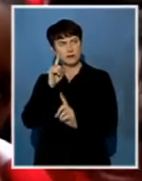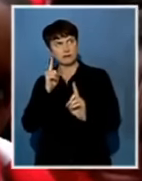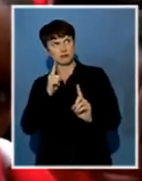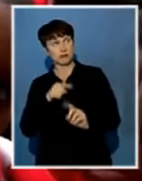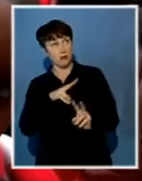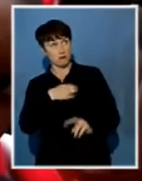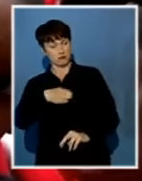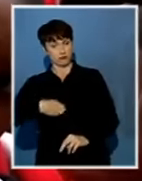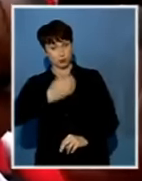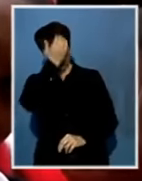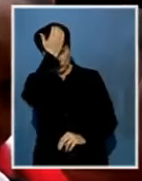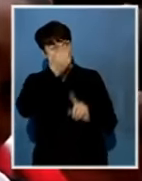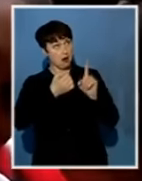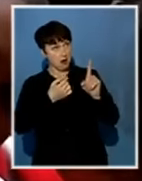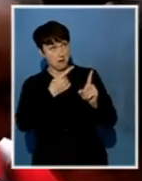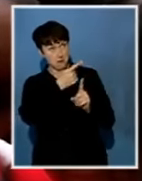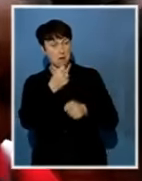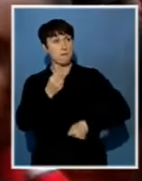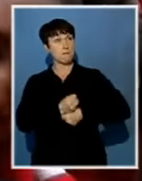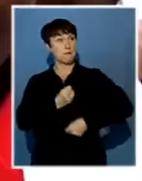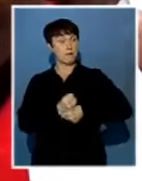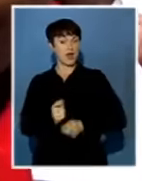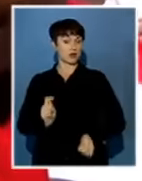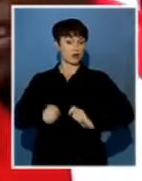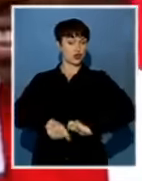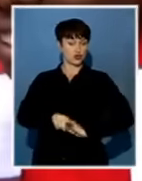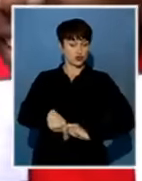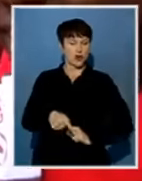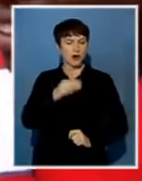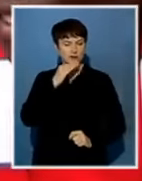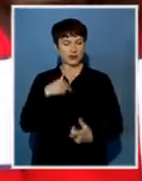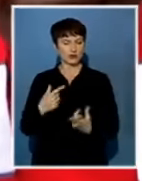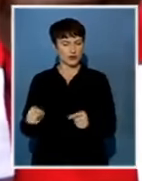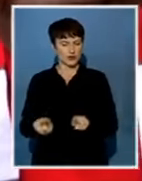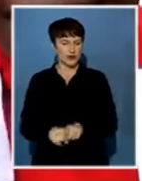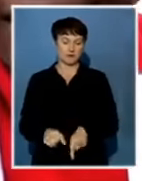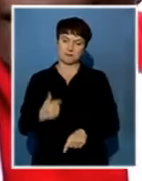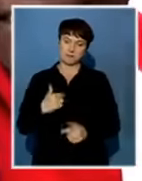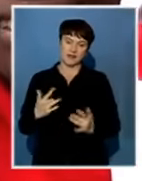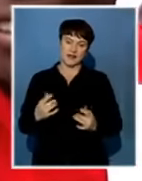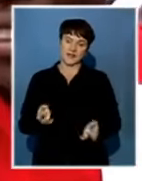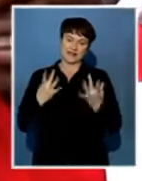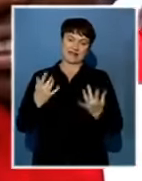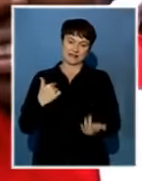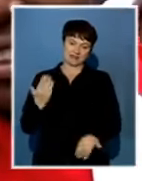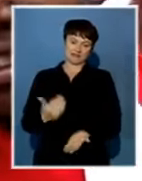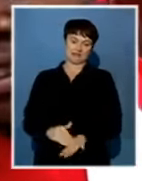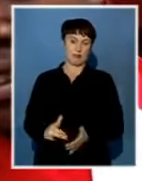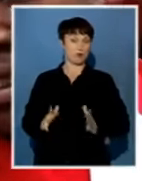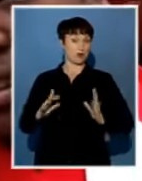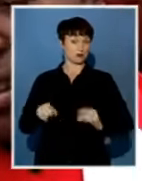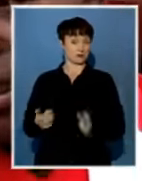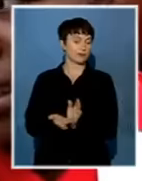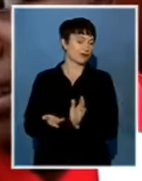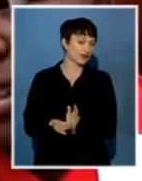like Jacob Zemo to try and make a difference, just like he has. And it's a great honor to be in such a school. We are very proud of ourselves to be in